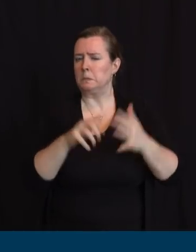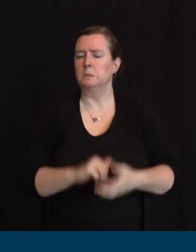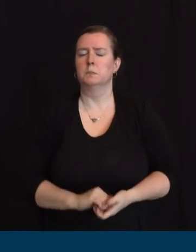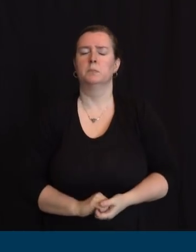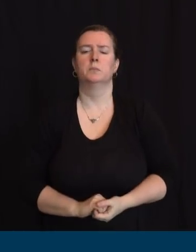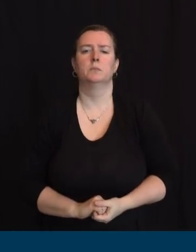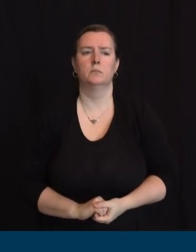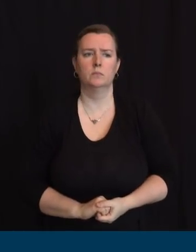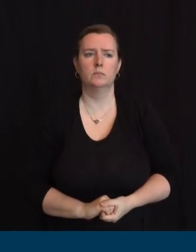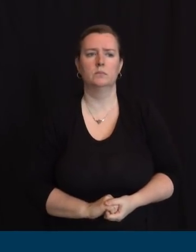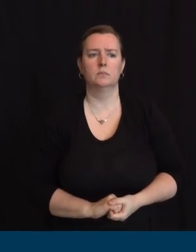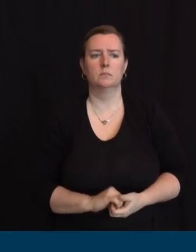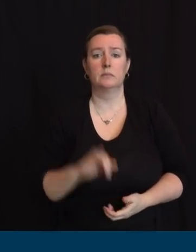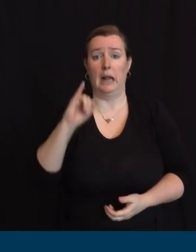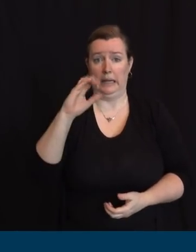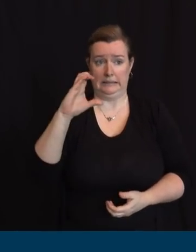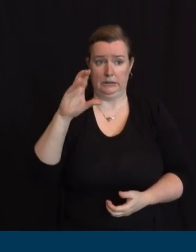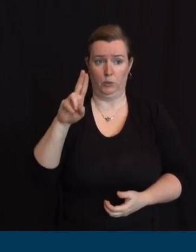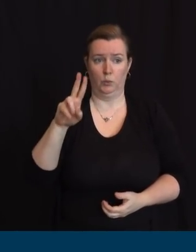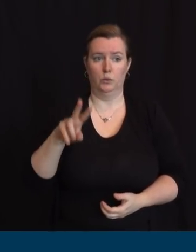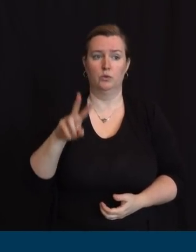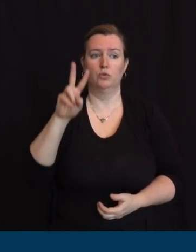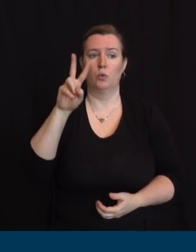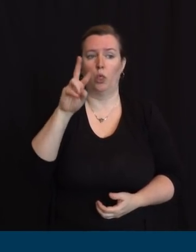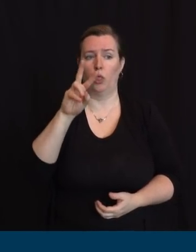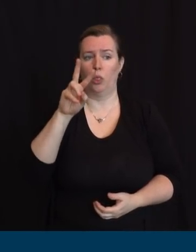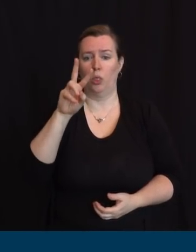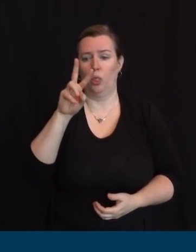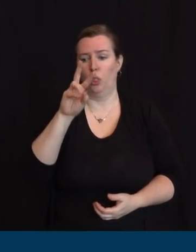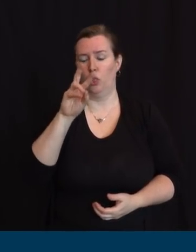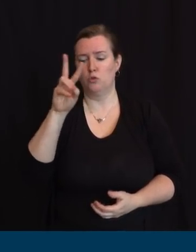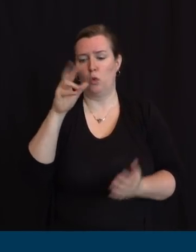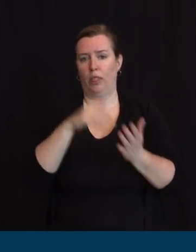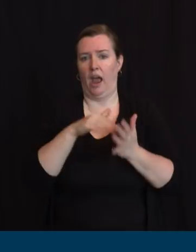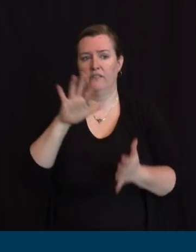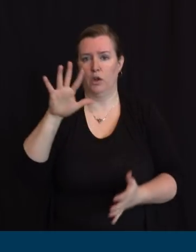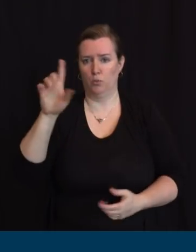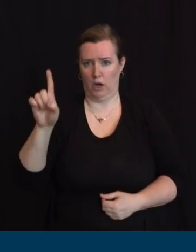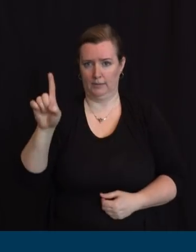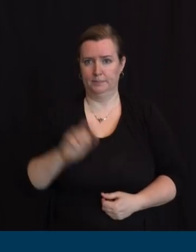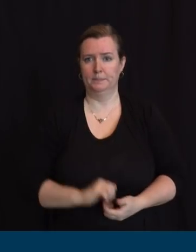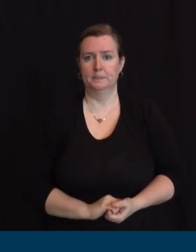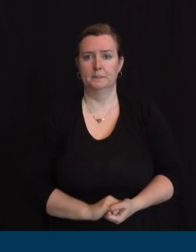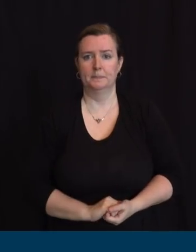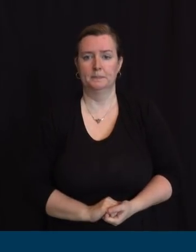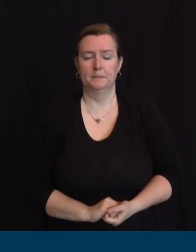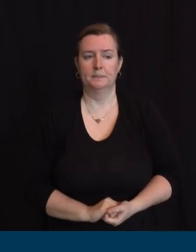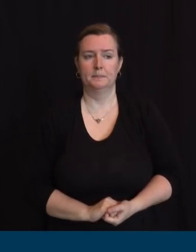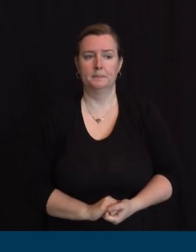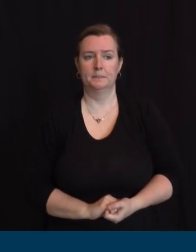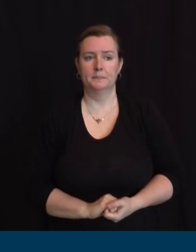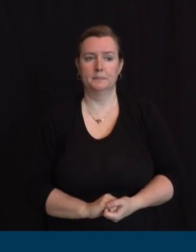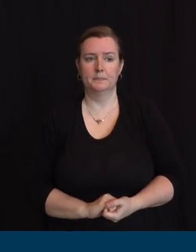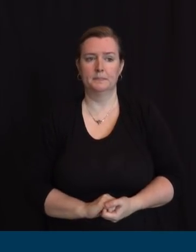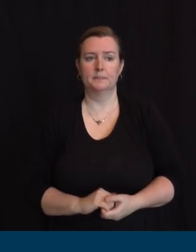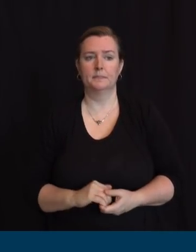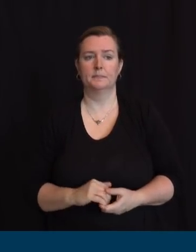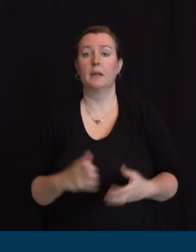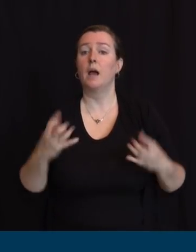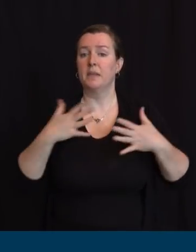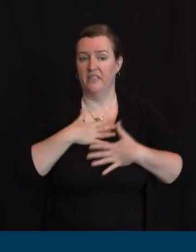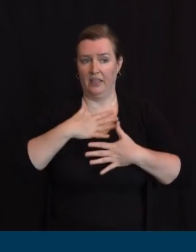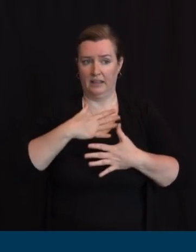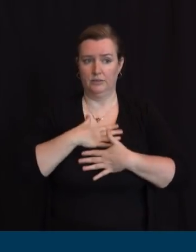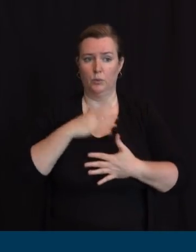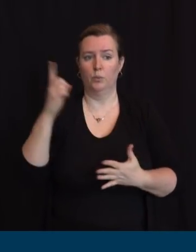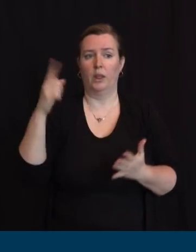,626 of those individuals are on ventilators or about 80%. You may recall a couple of days